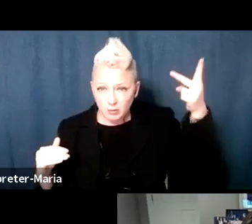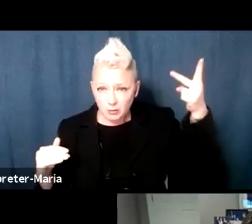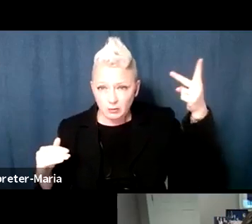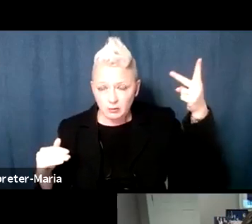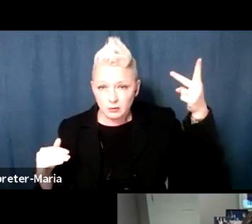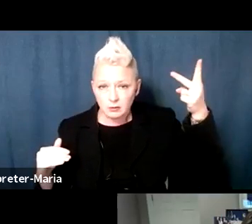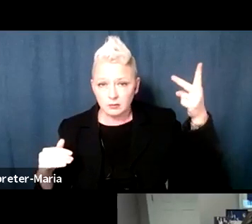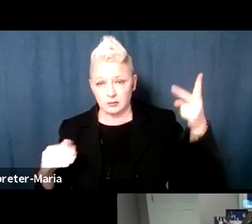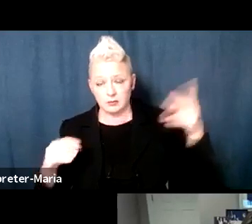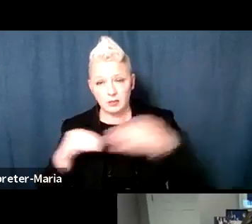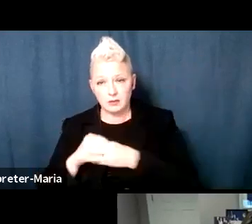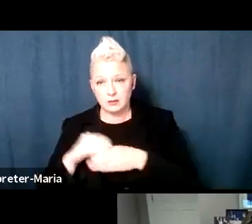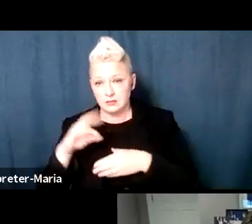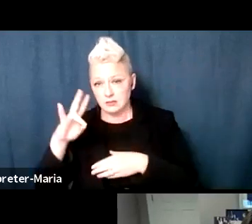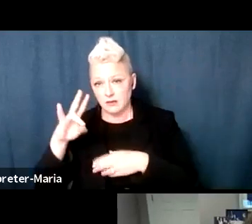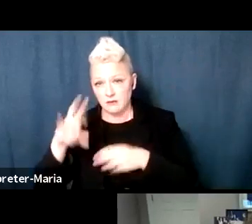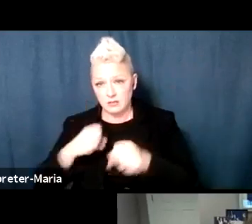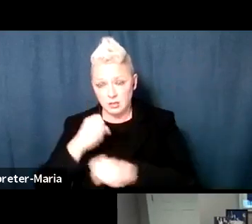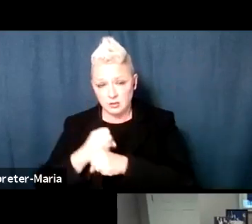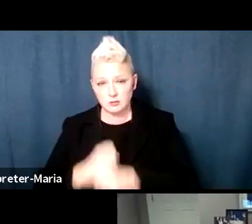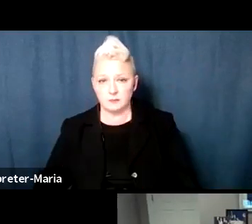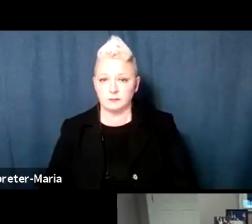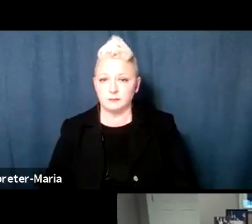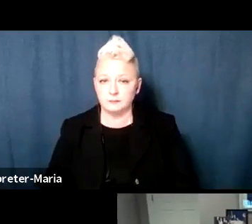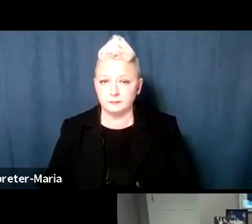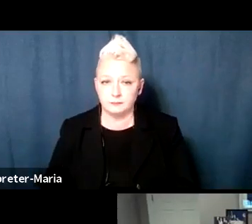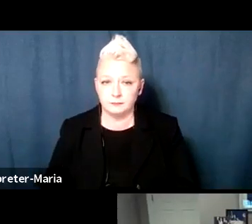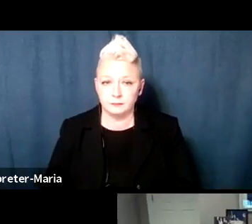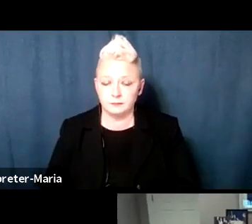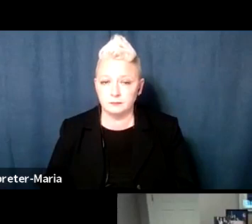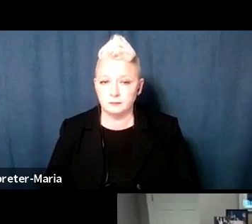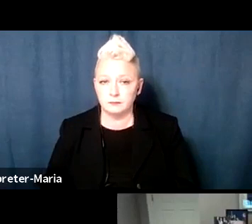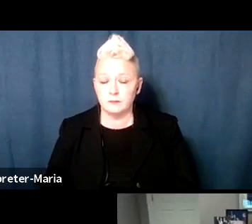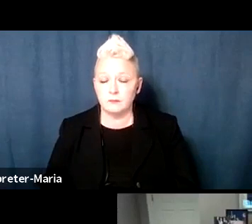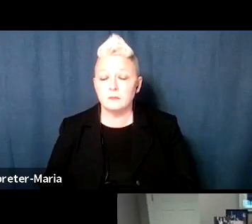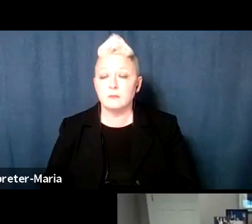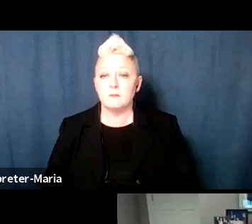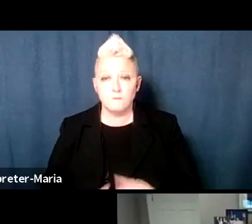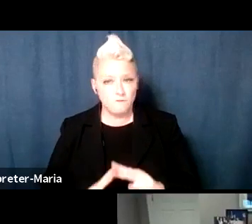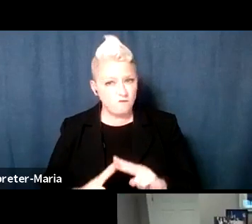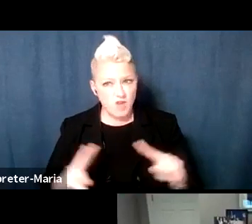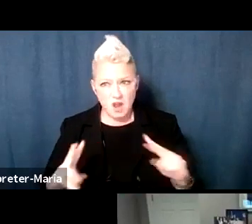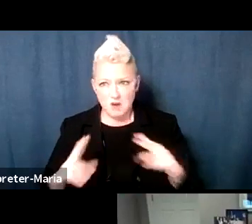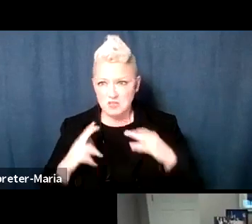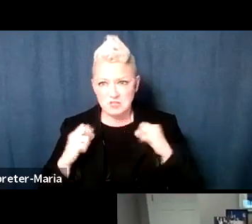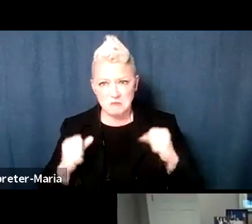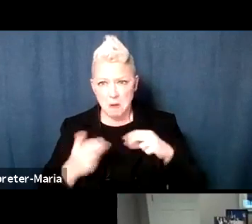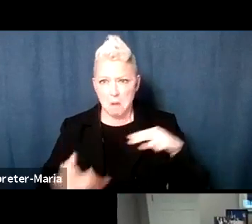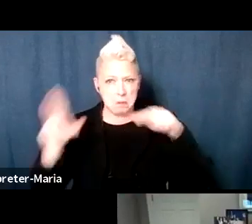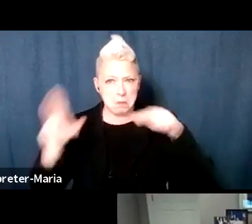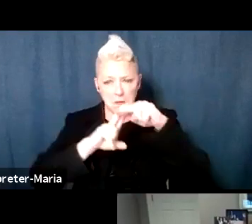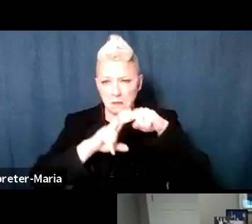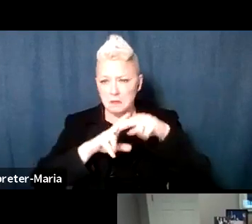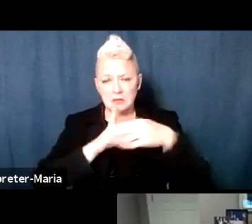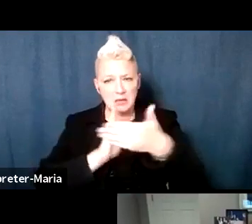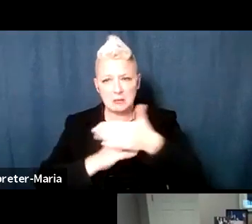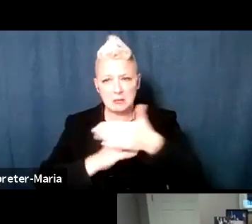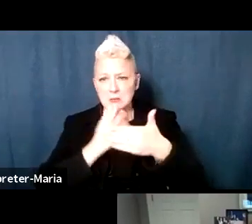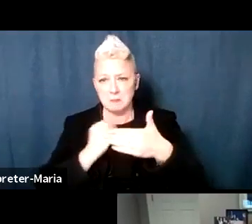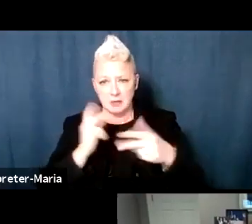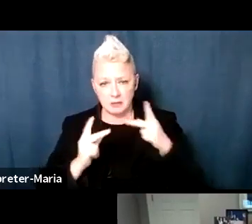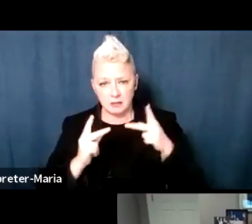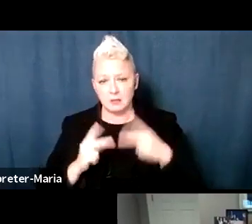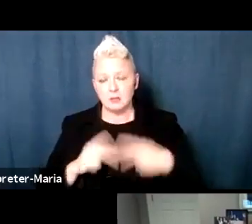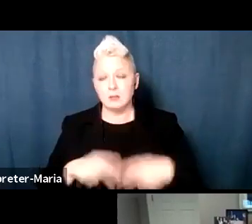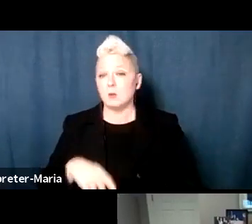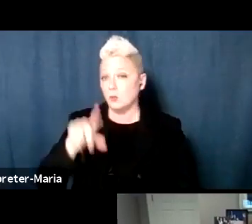years. There has been a marked, marked increase in anti-Semitic incidents. Now, if talk about the 2020